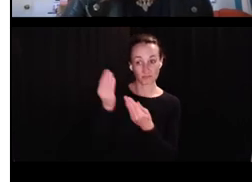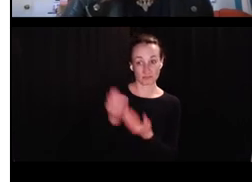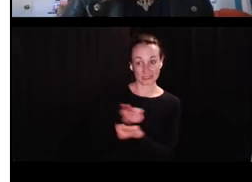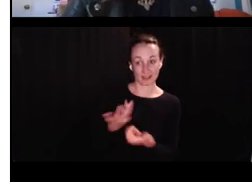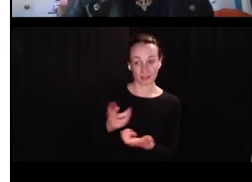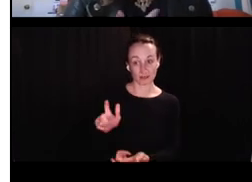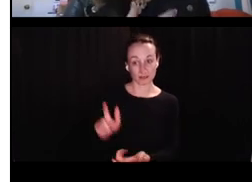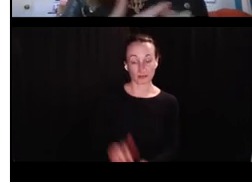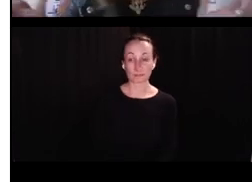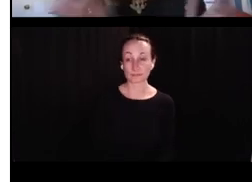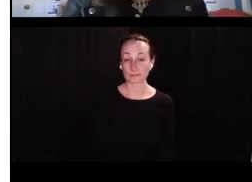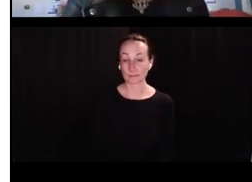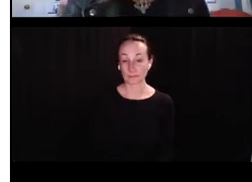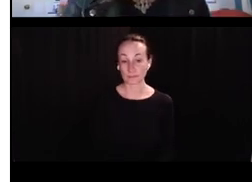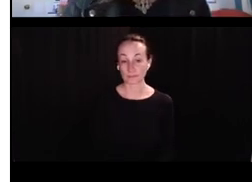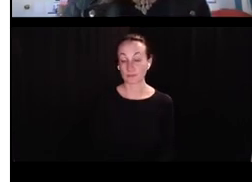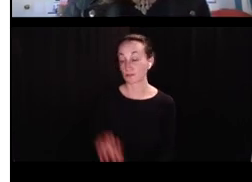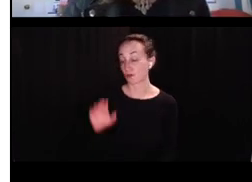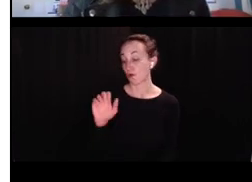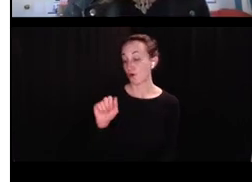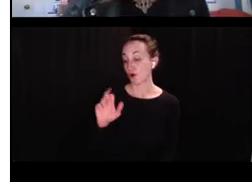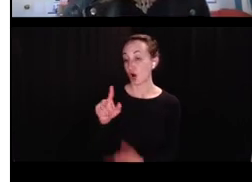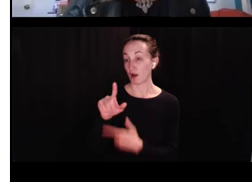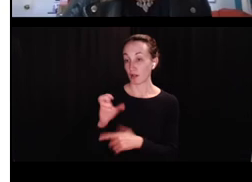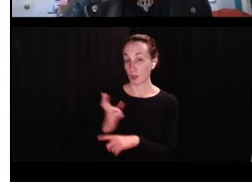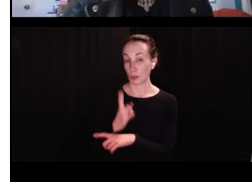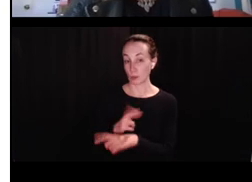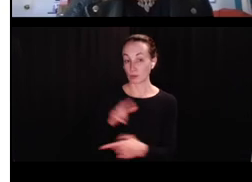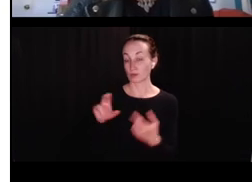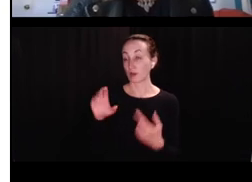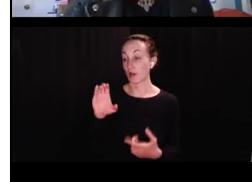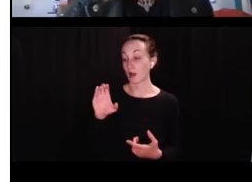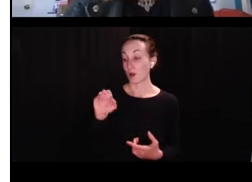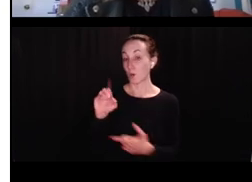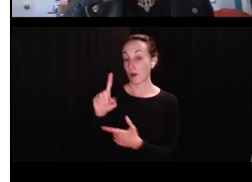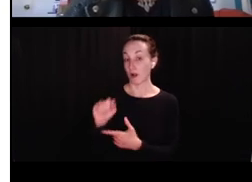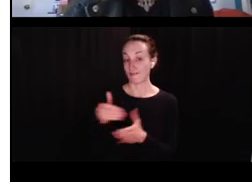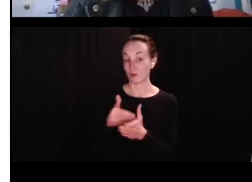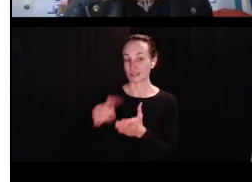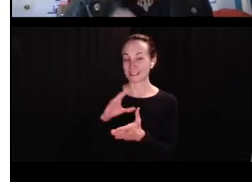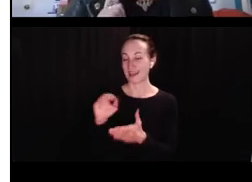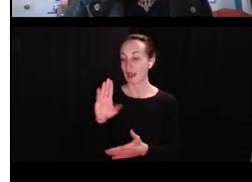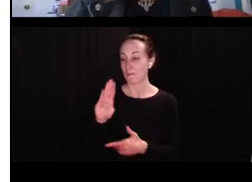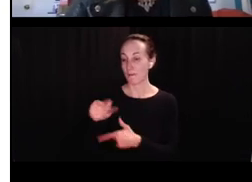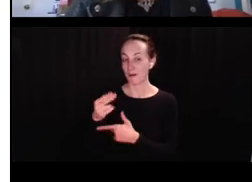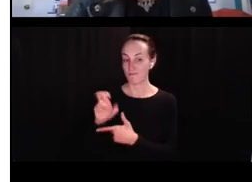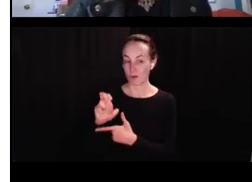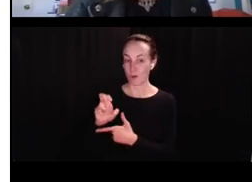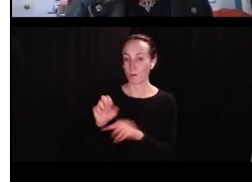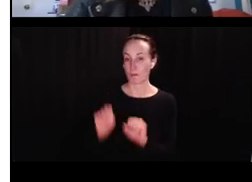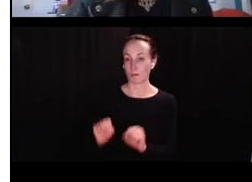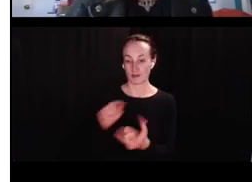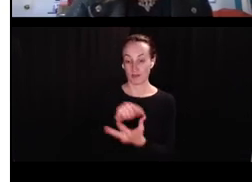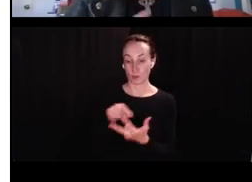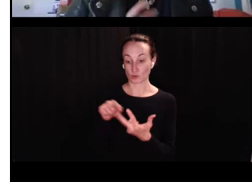to, to see, you know, is that going to do anything for us? Um, and so article use COCA frequency and